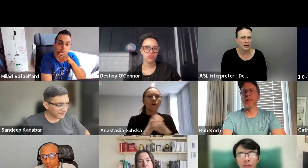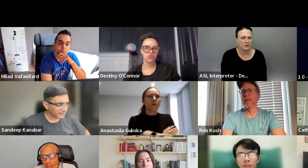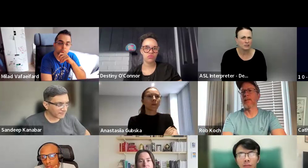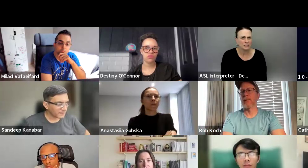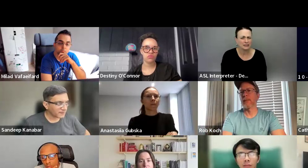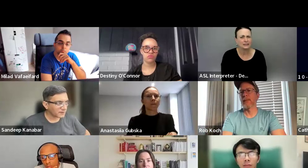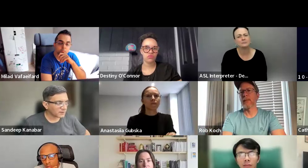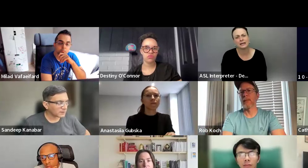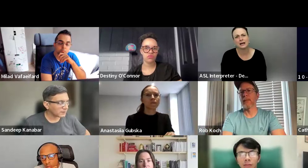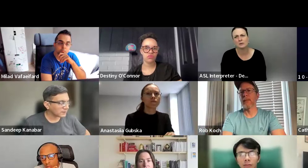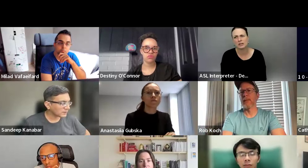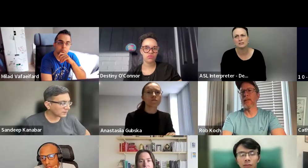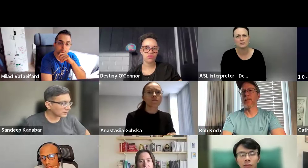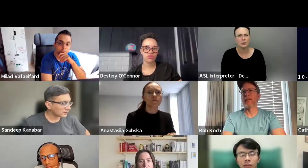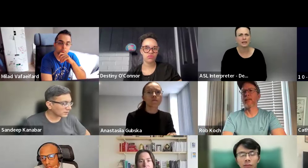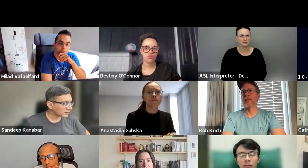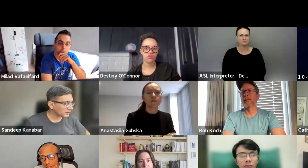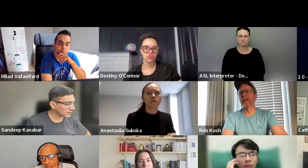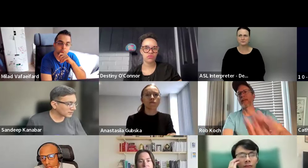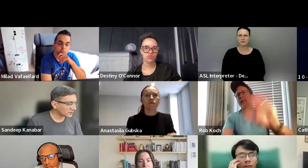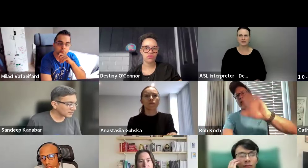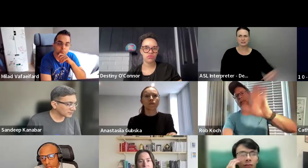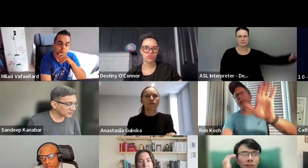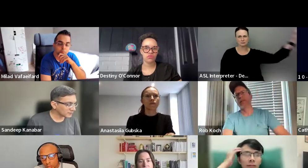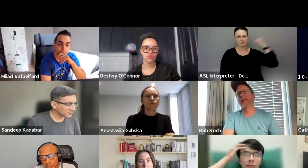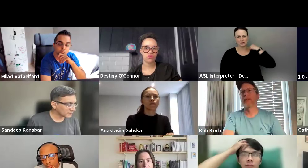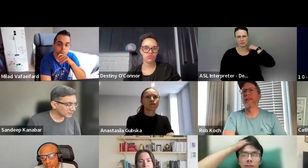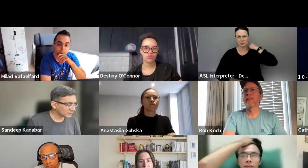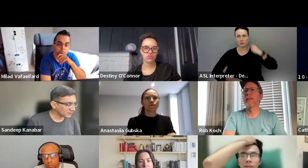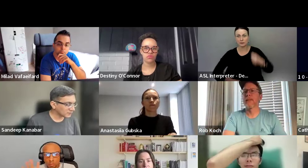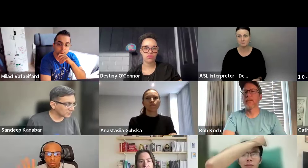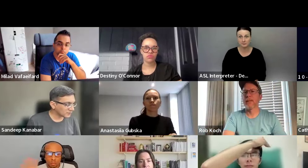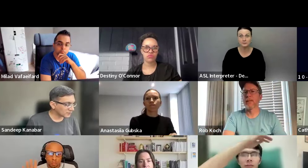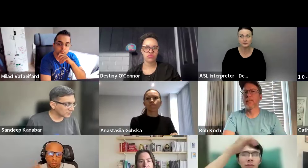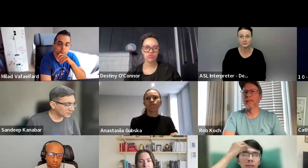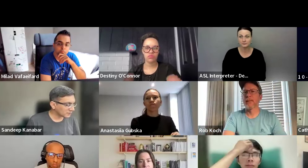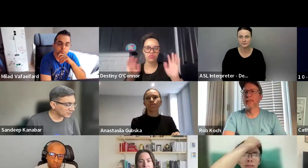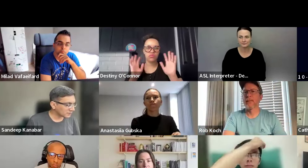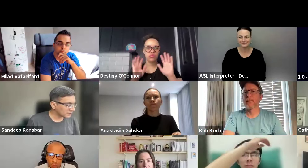there about, um, yeah, that you have to wait. I think that's the, pretty much the standard one.